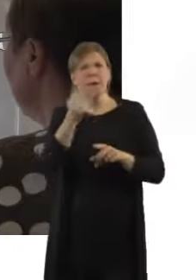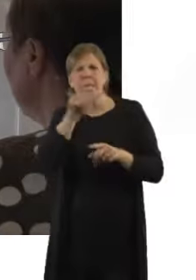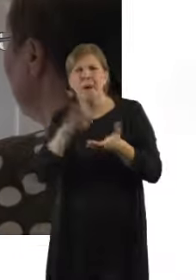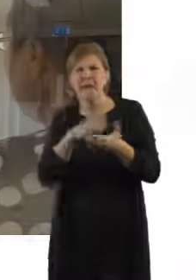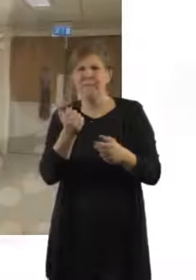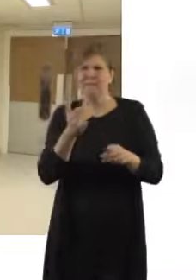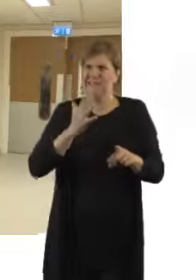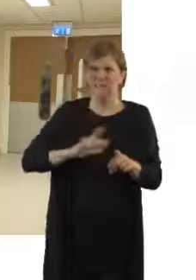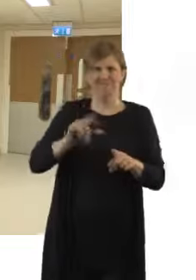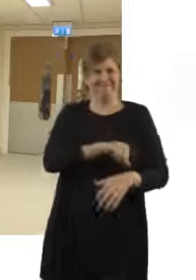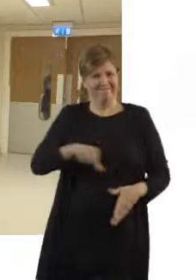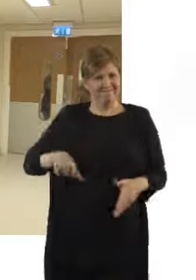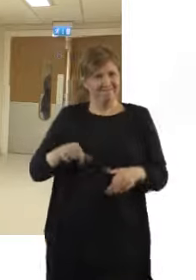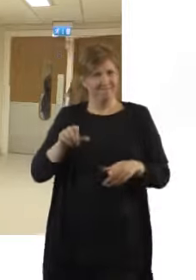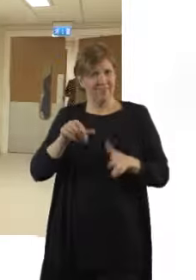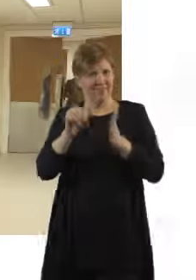you to sea theatre now.